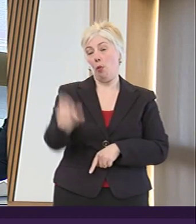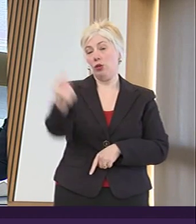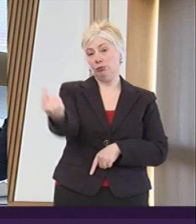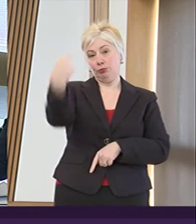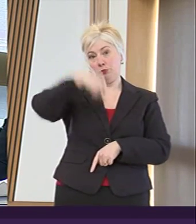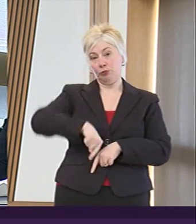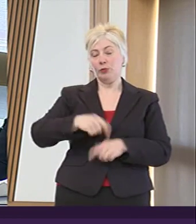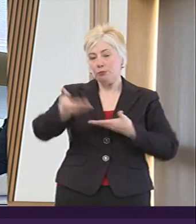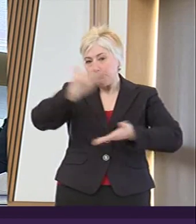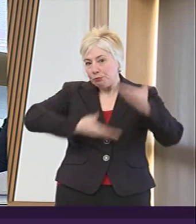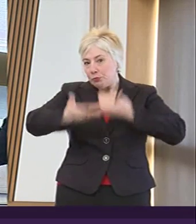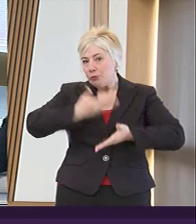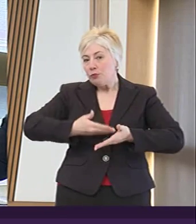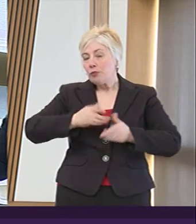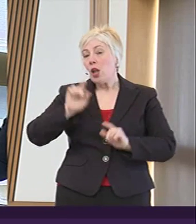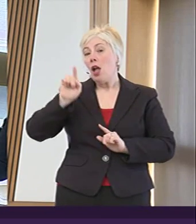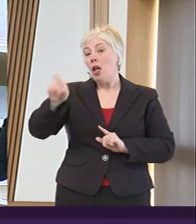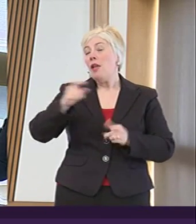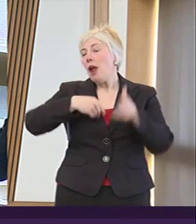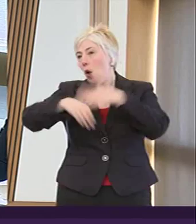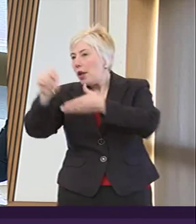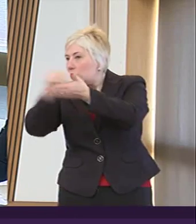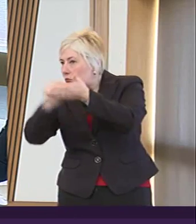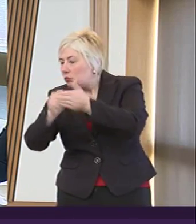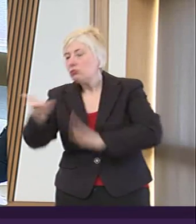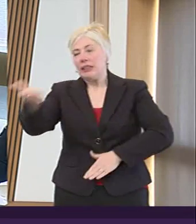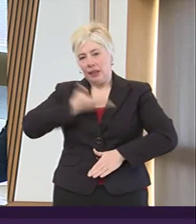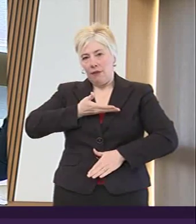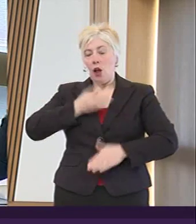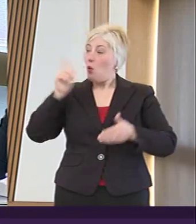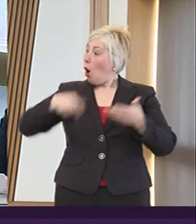members will have seen the correspondence from the minister for parliamentary business